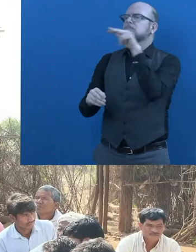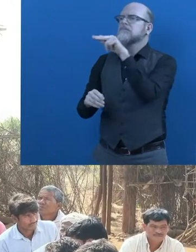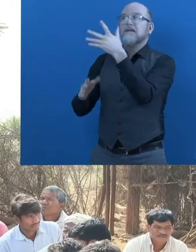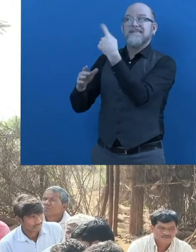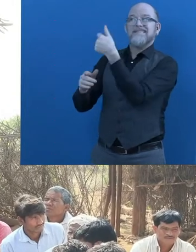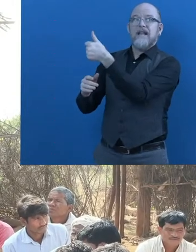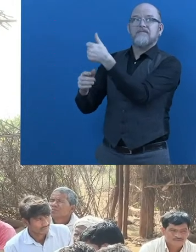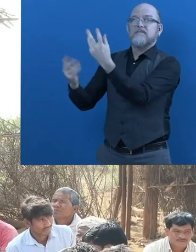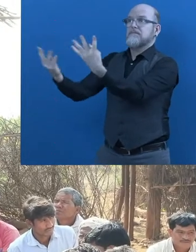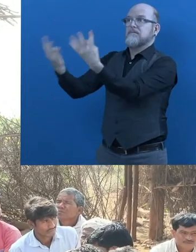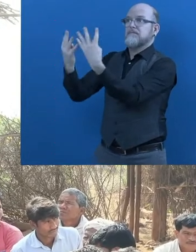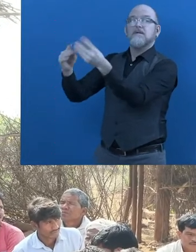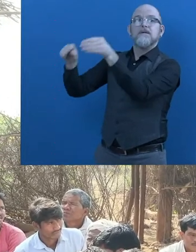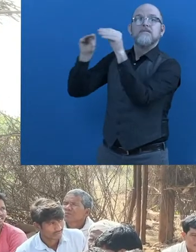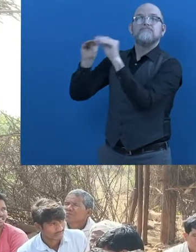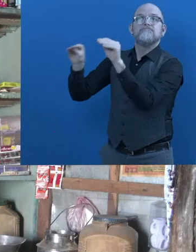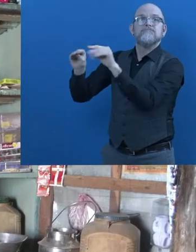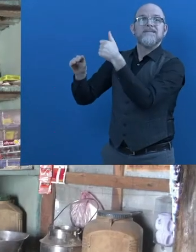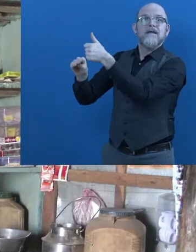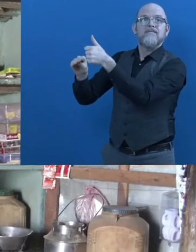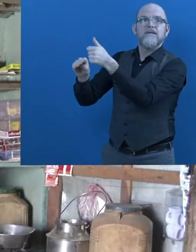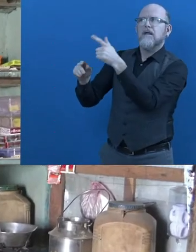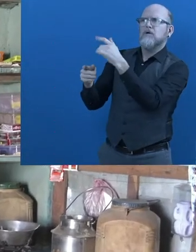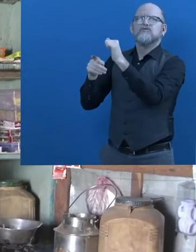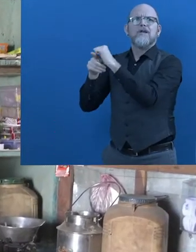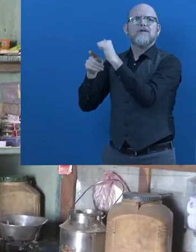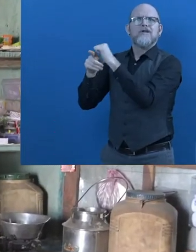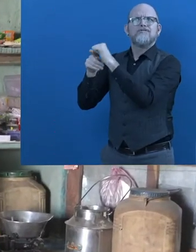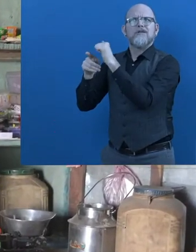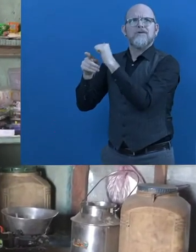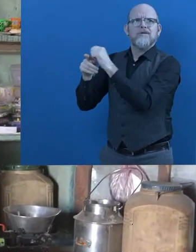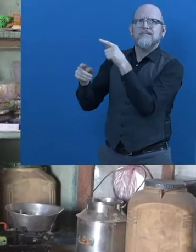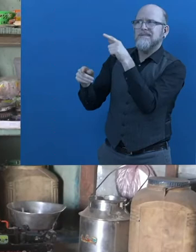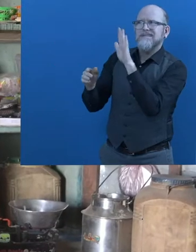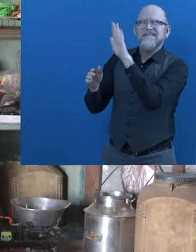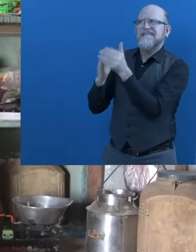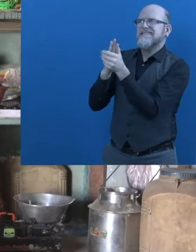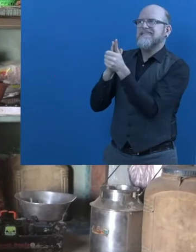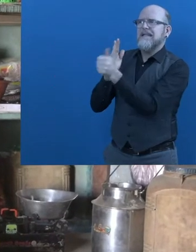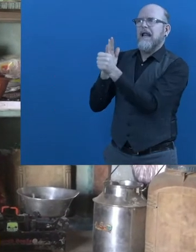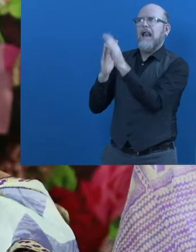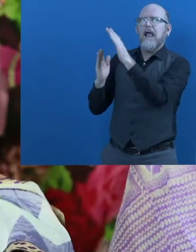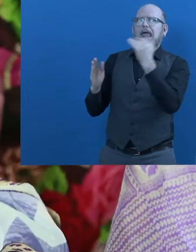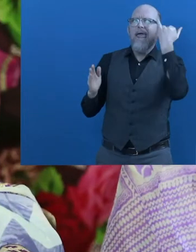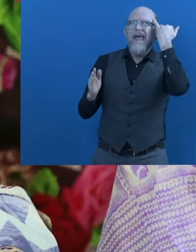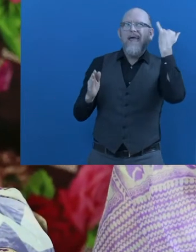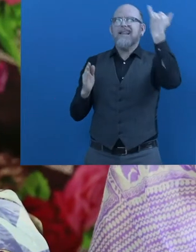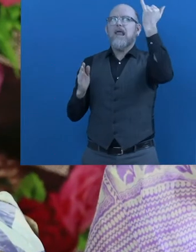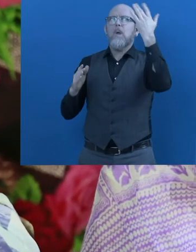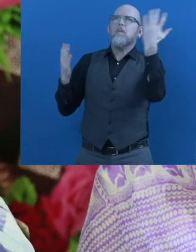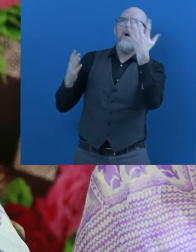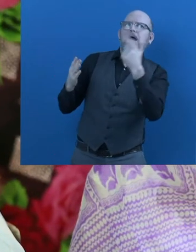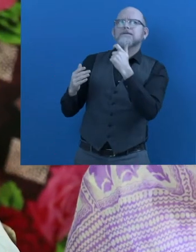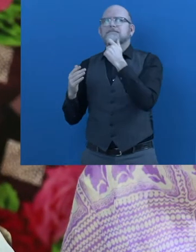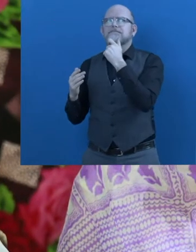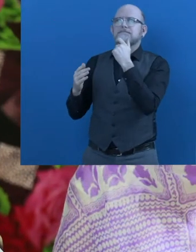the training in the same way and after getting this training they are having their ideas maybe for the